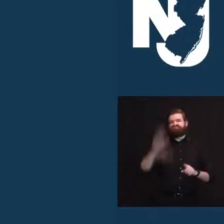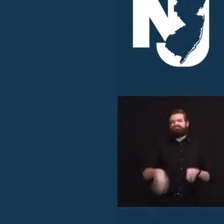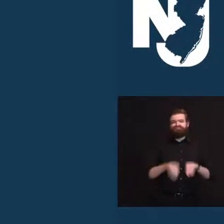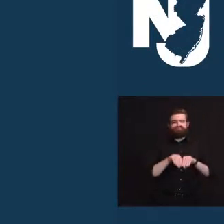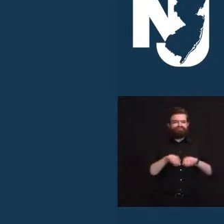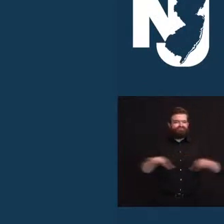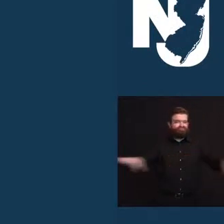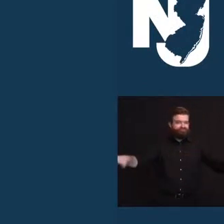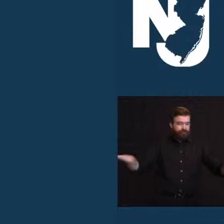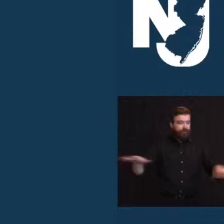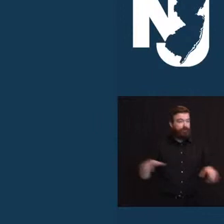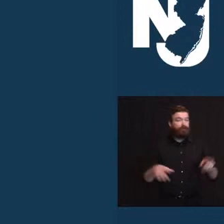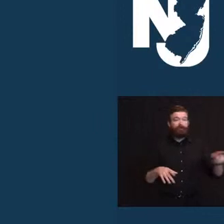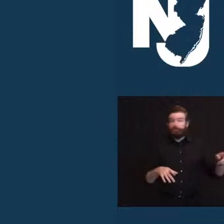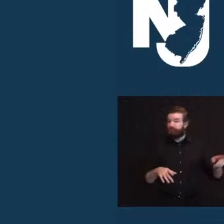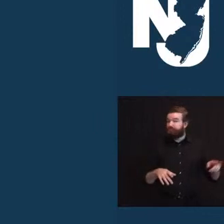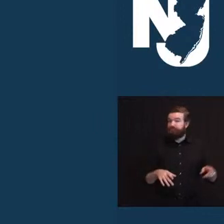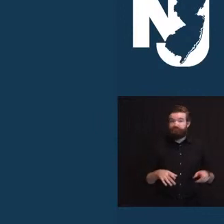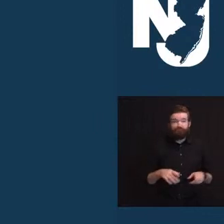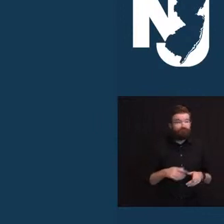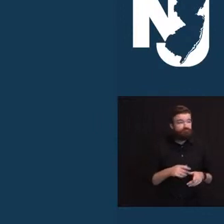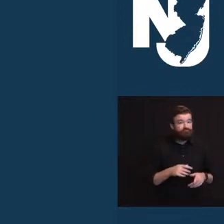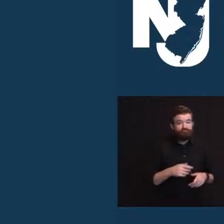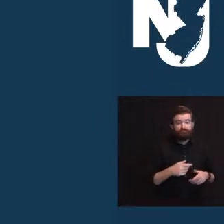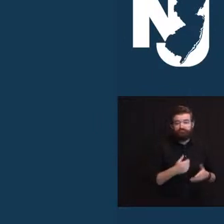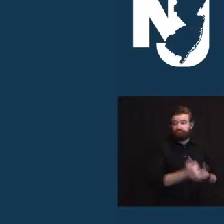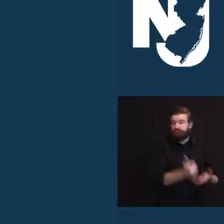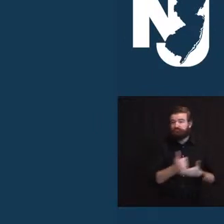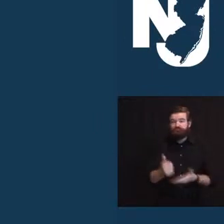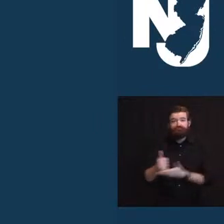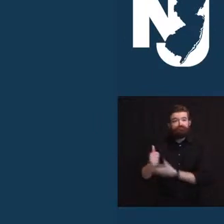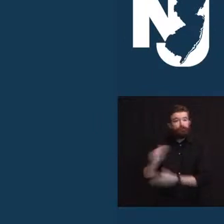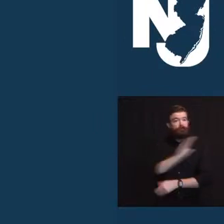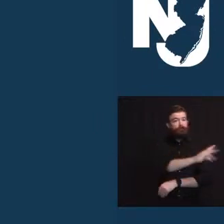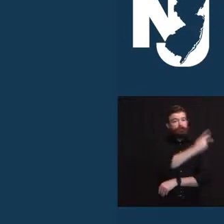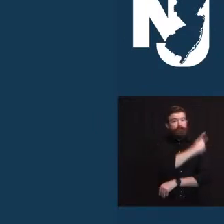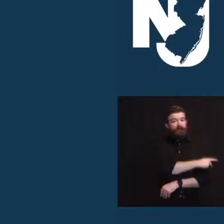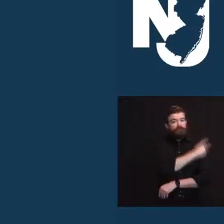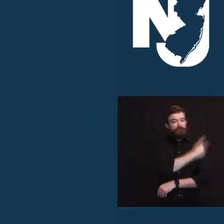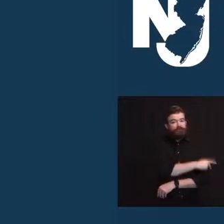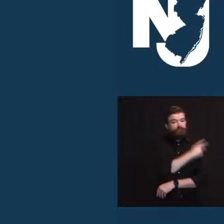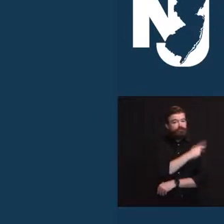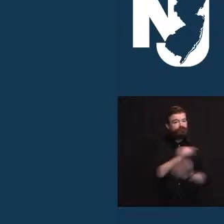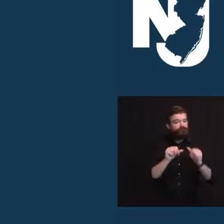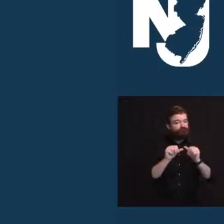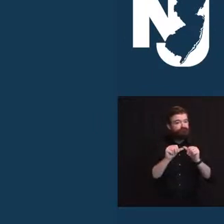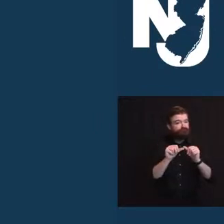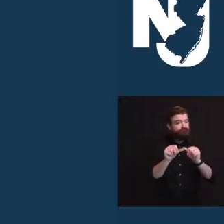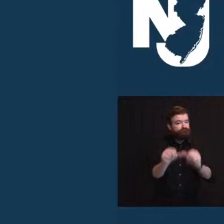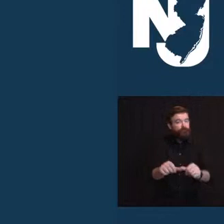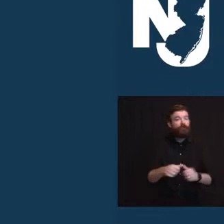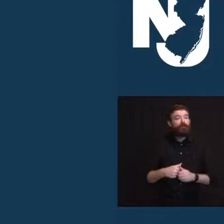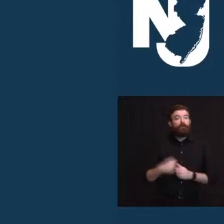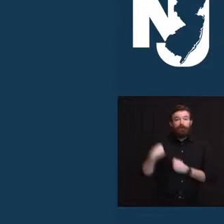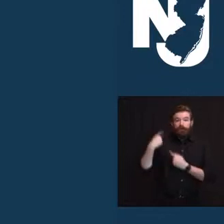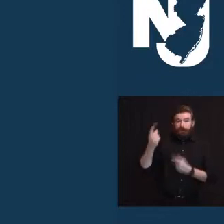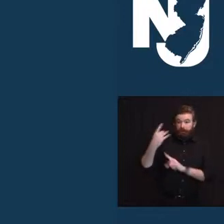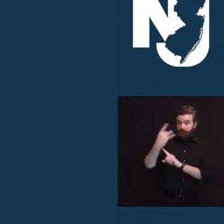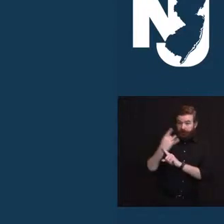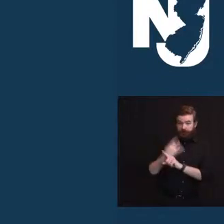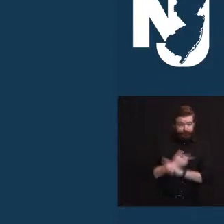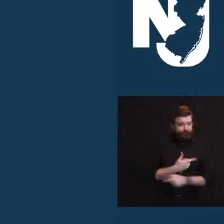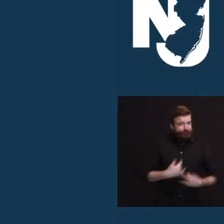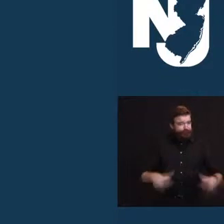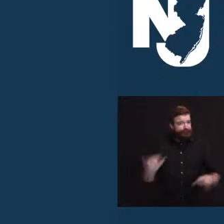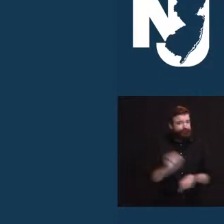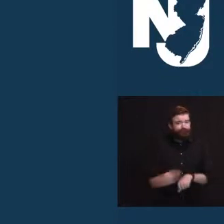those in his care. And over the past eight-plus months, he has not stopped. Last Wednesday, Dr. Watson, by the